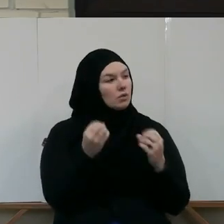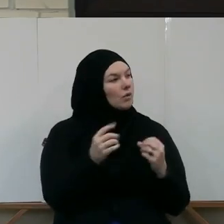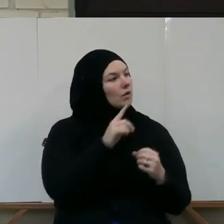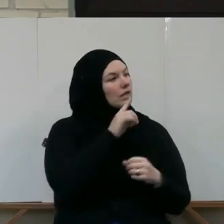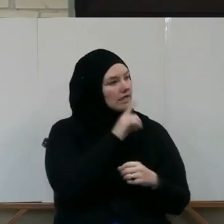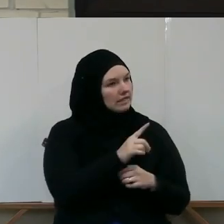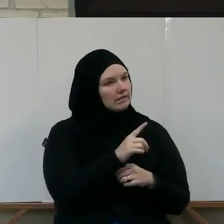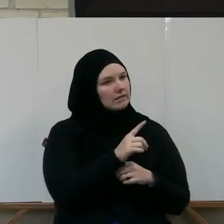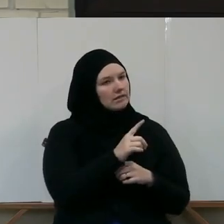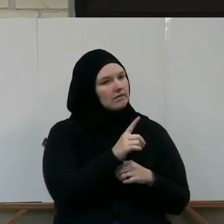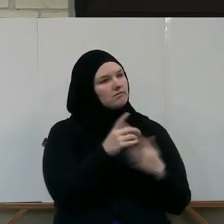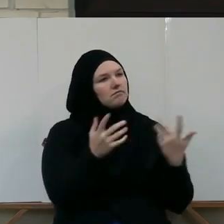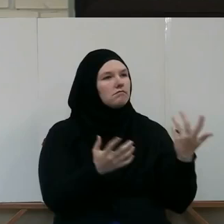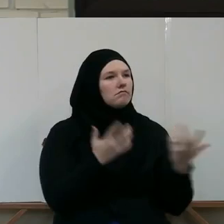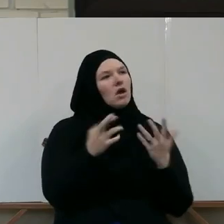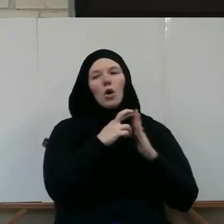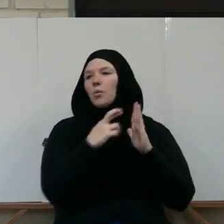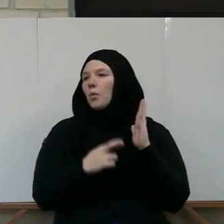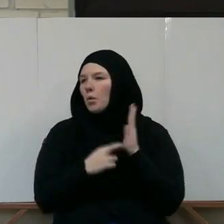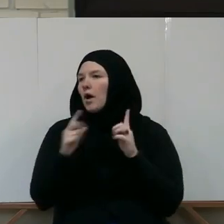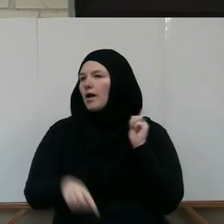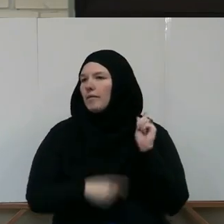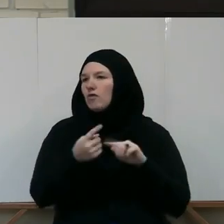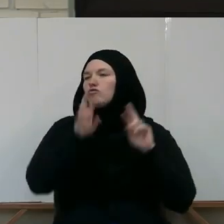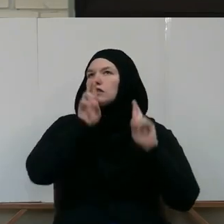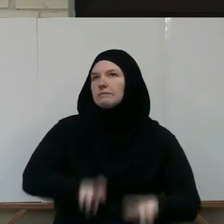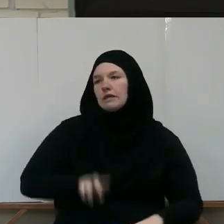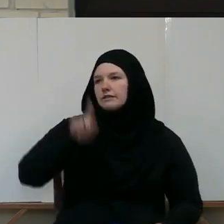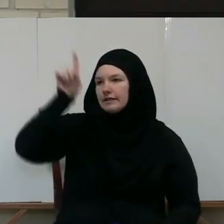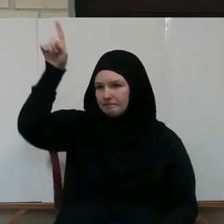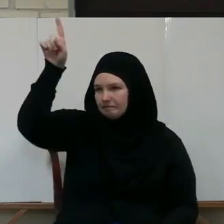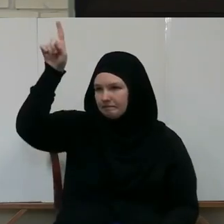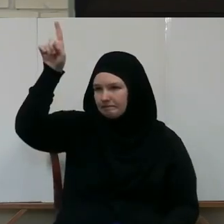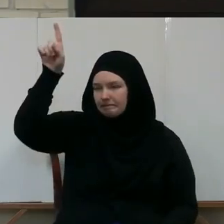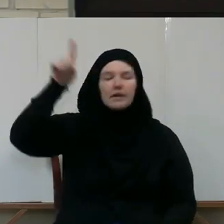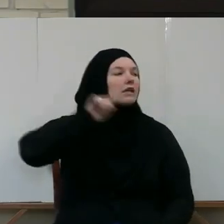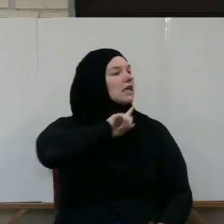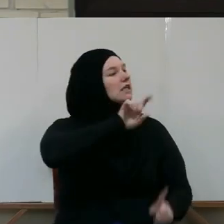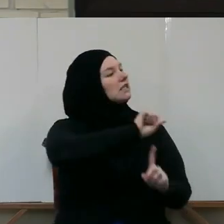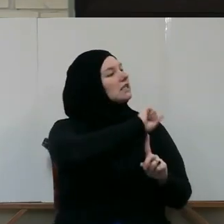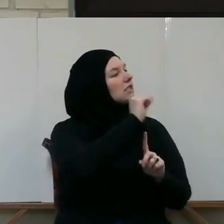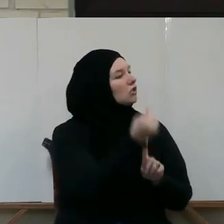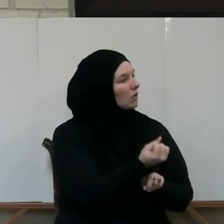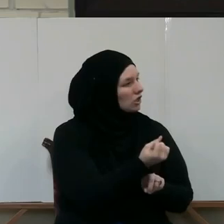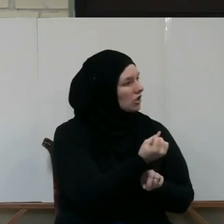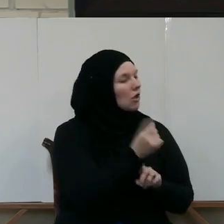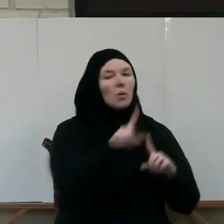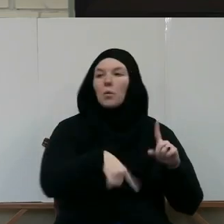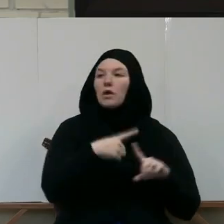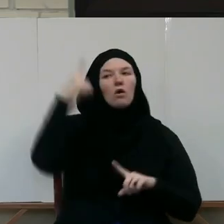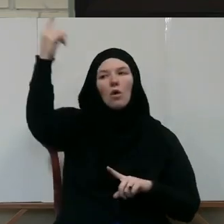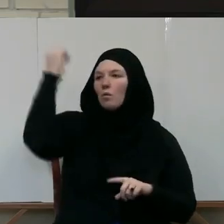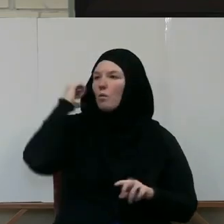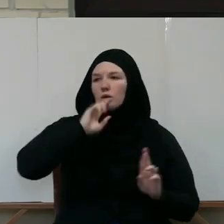a condition for responding to him. And there is a situation when he will not respond to us.